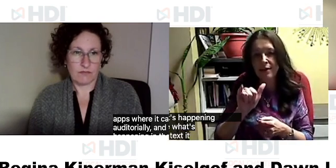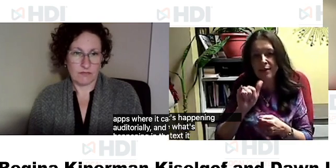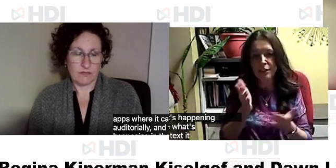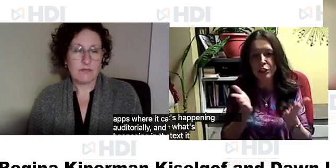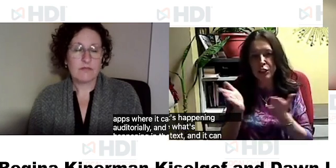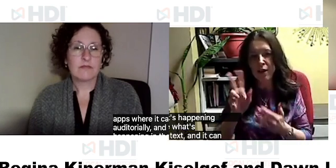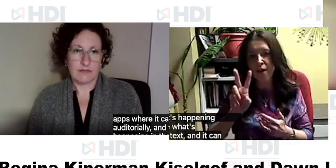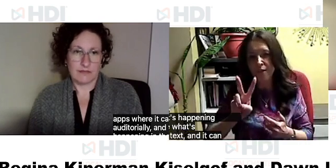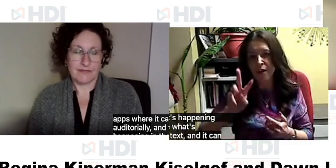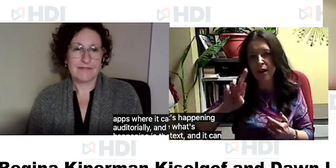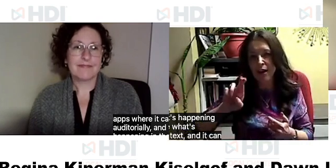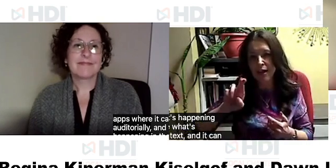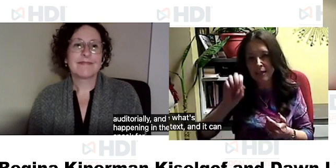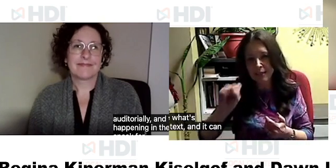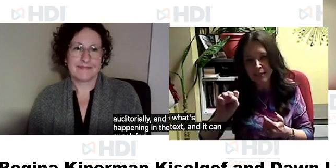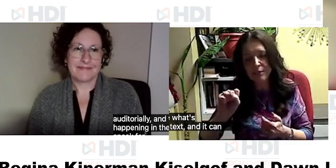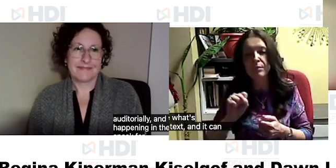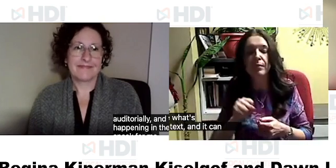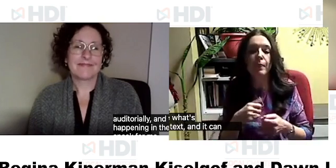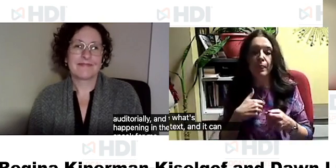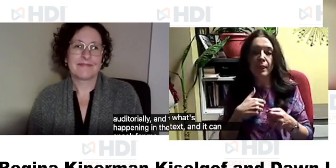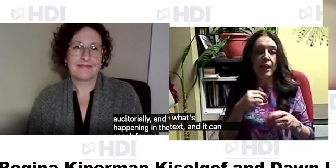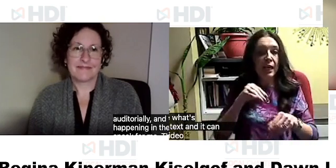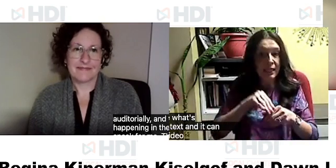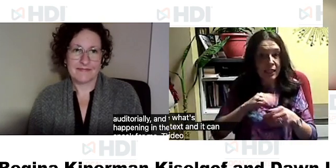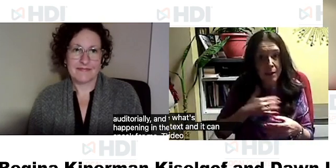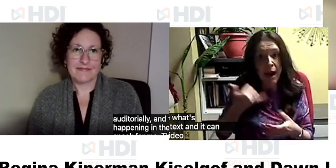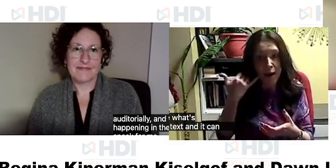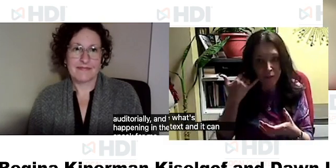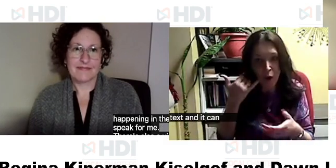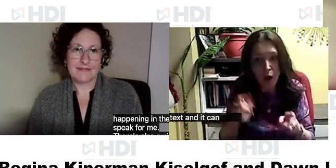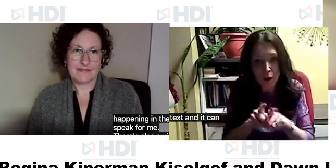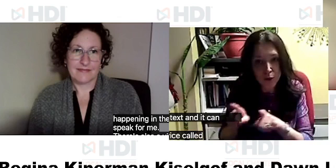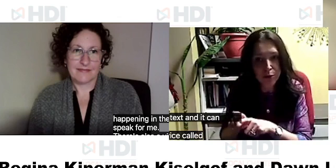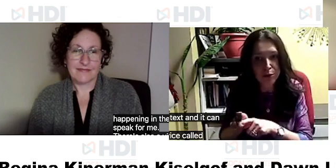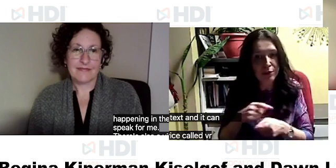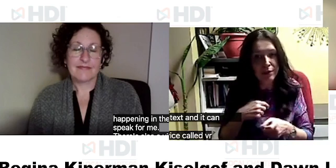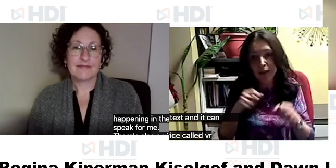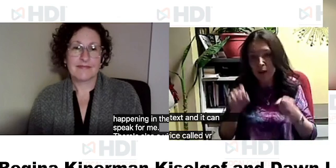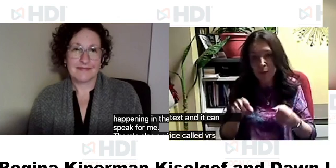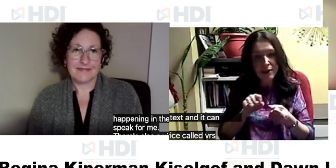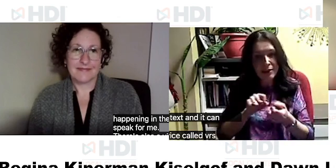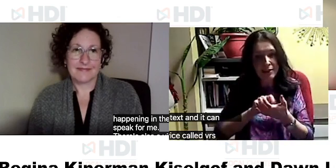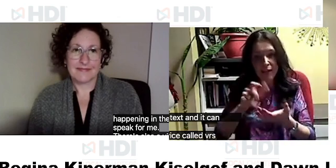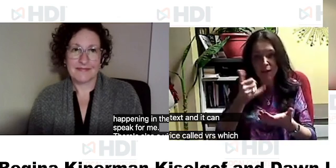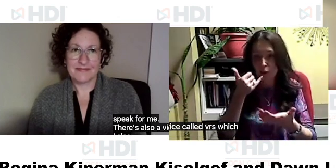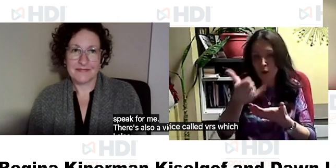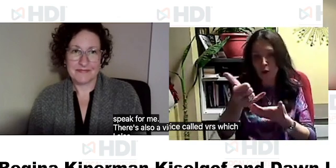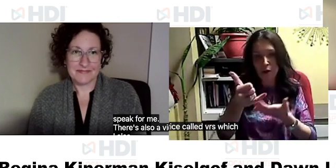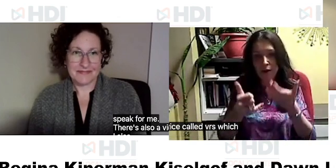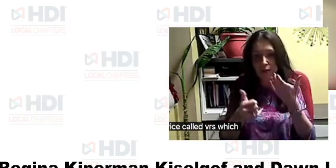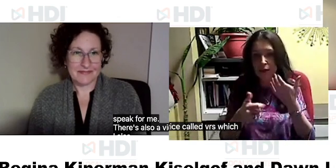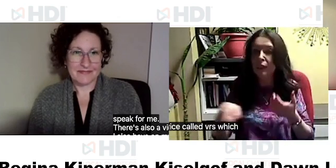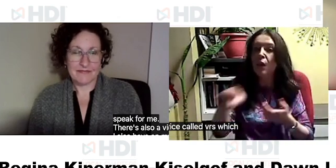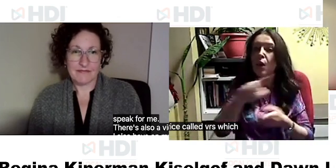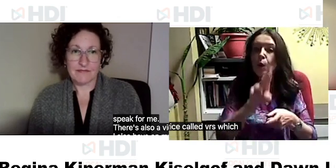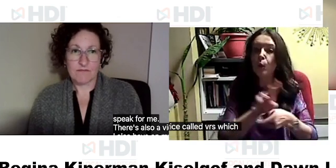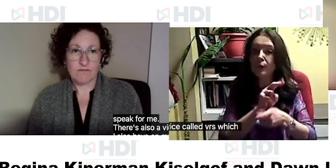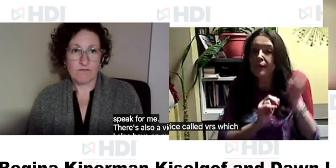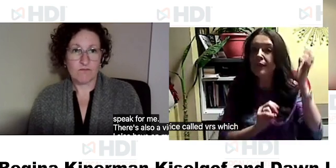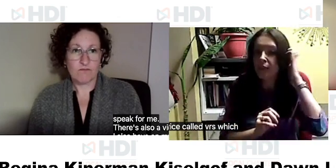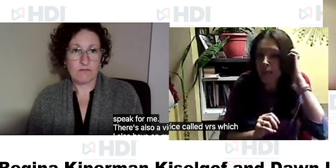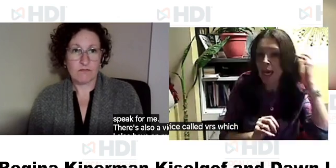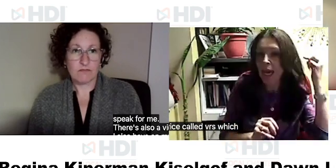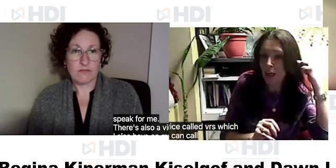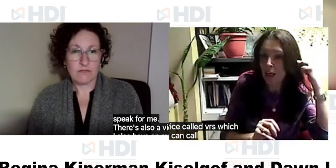uh speak for me there's also a video relay service called vrs which i also have on my phone and